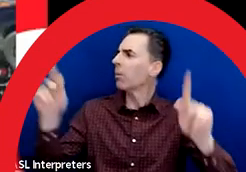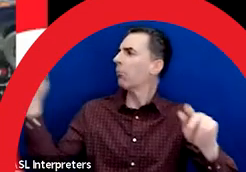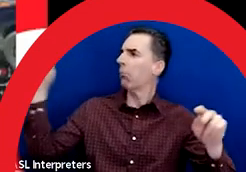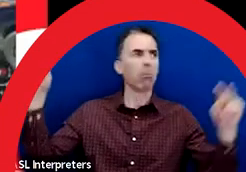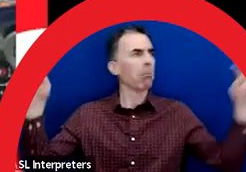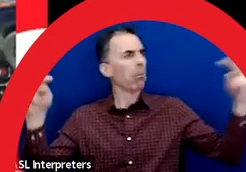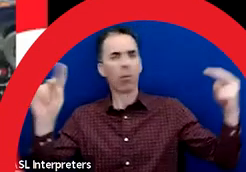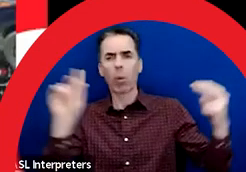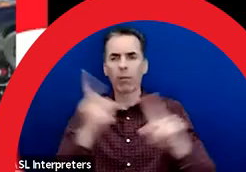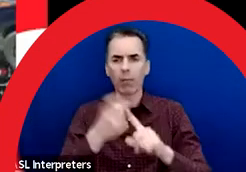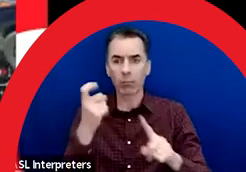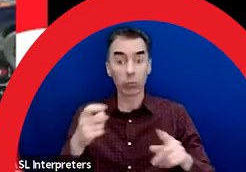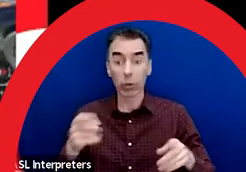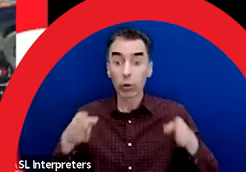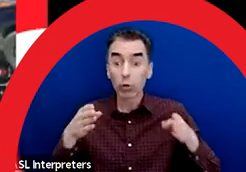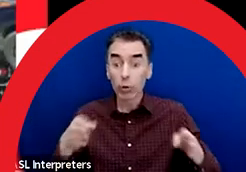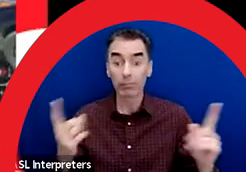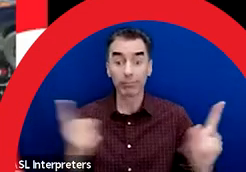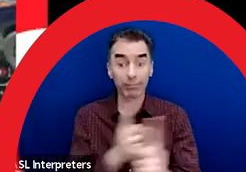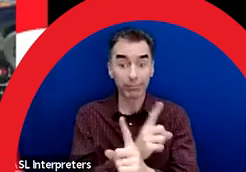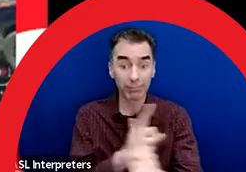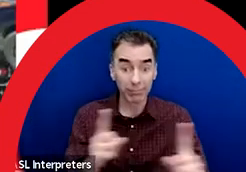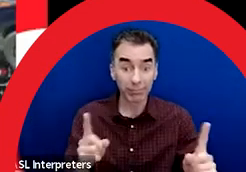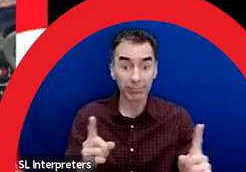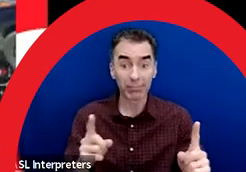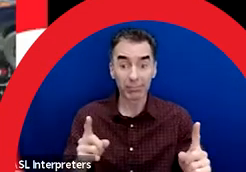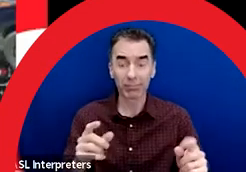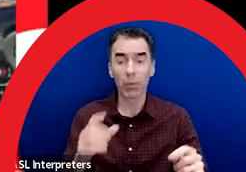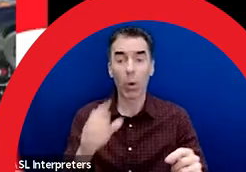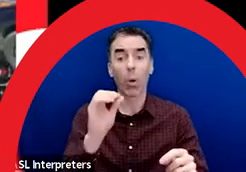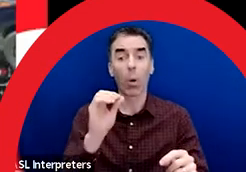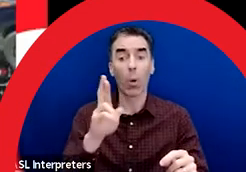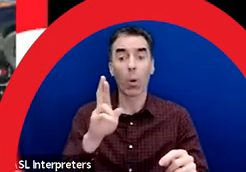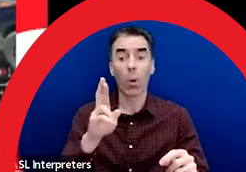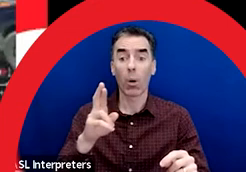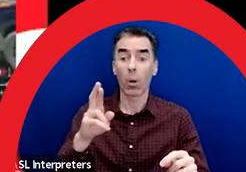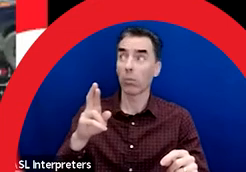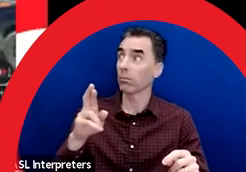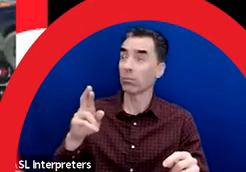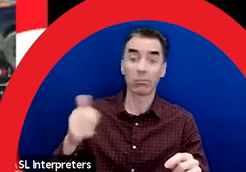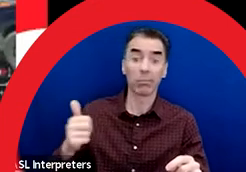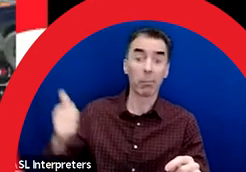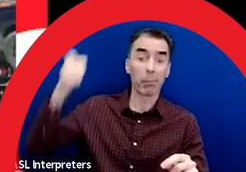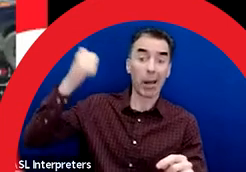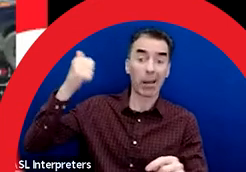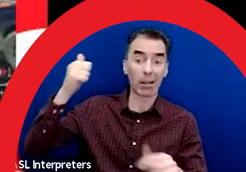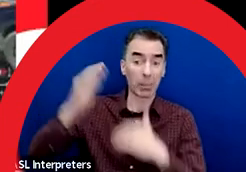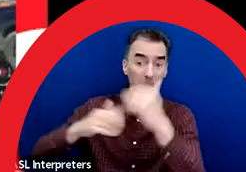street level in passing from the roadway and sidewalks and from above from the buildings that overlook the road.